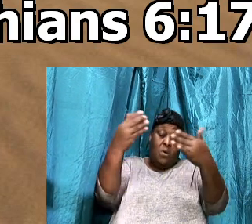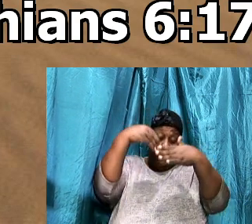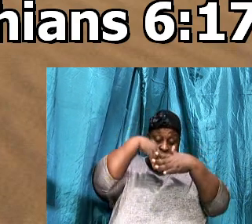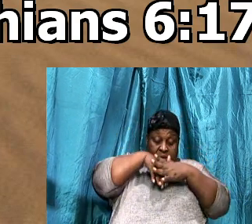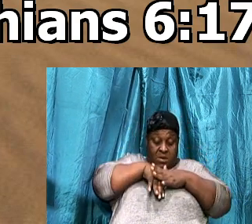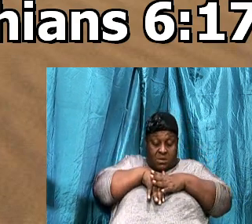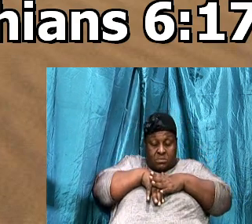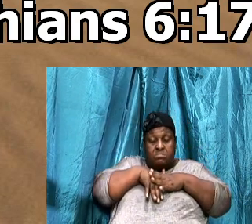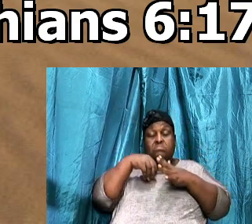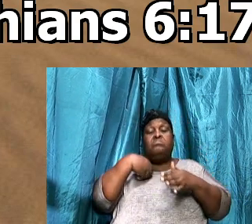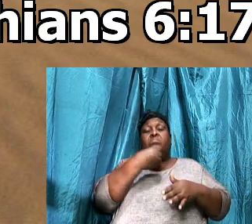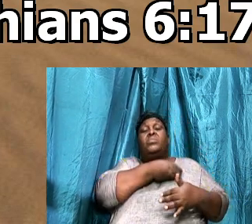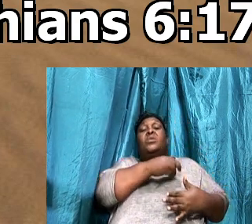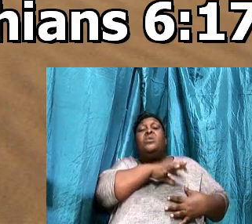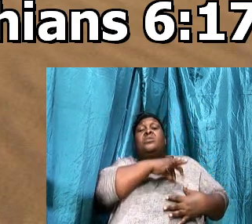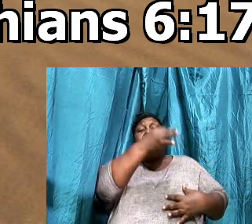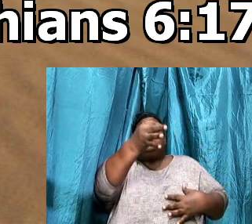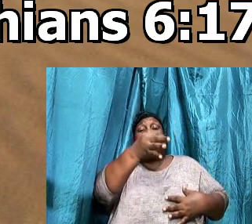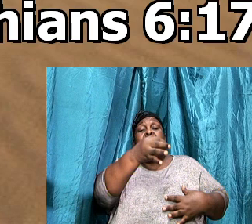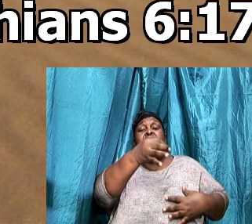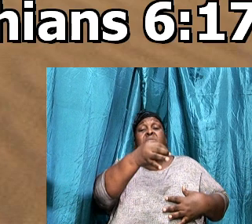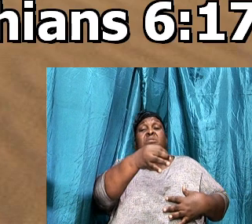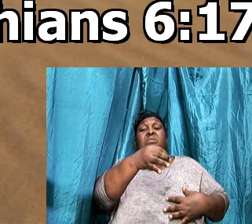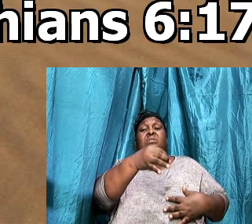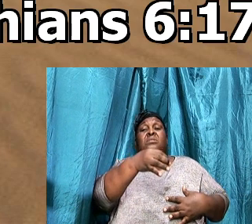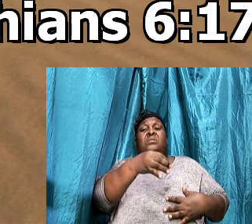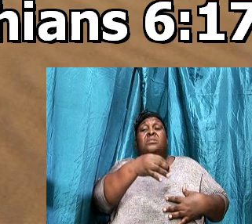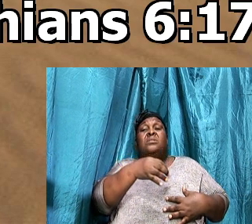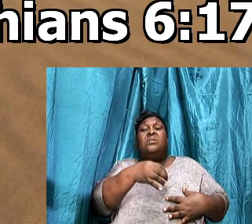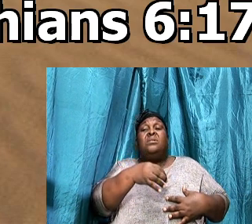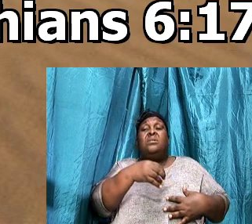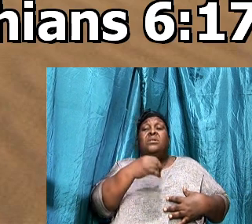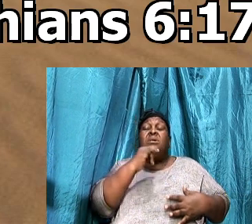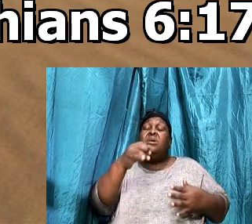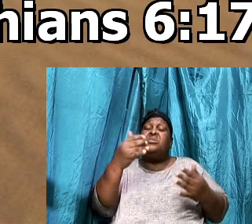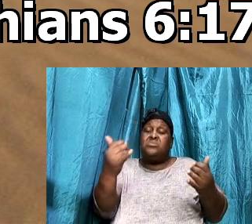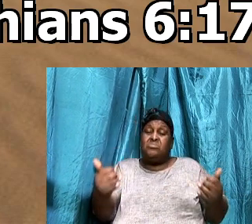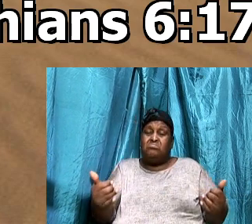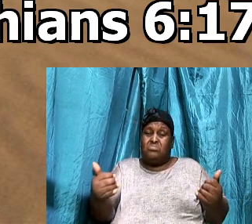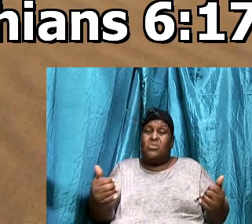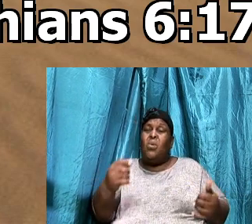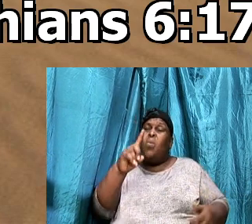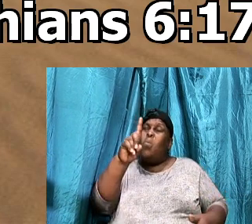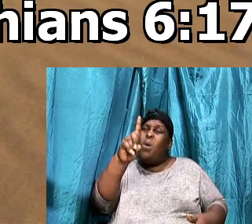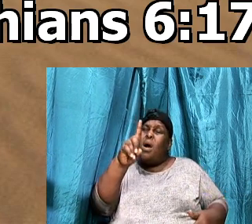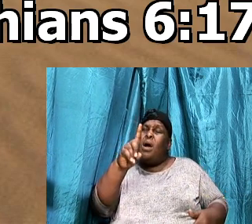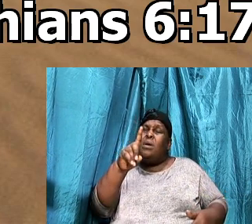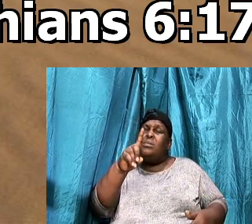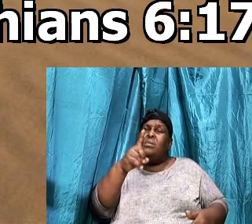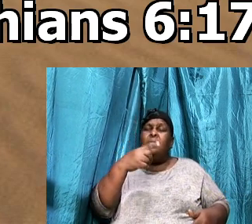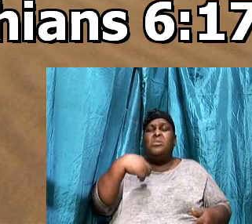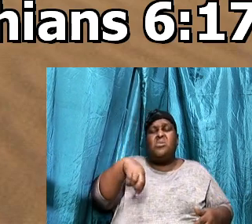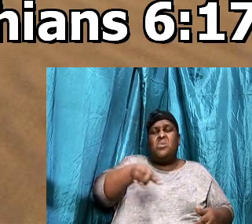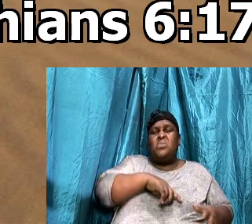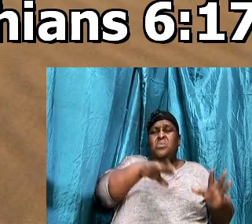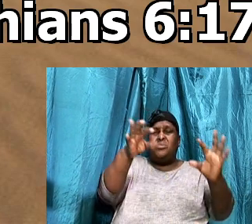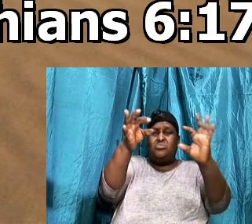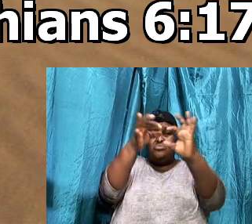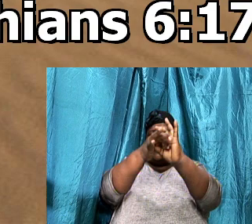our spirit, Our spirit, And the Holy Ghost, Is now, One spirit, We are joined, Unto the Lord,